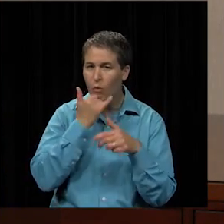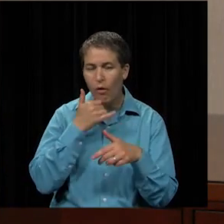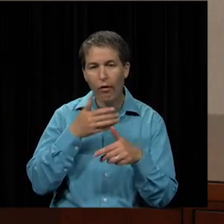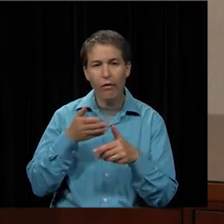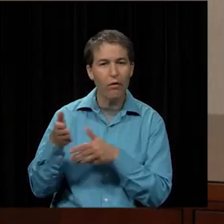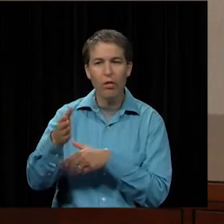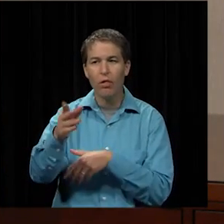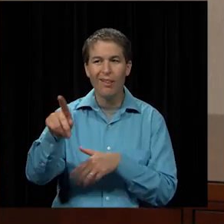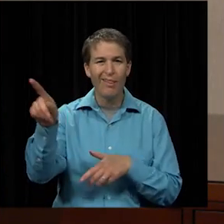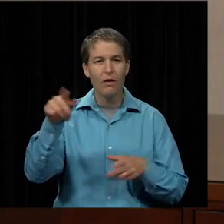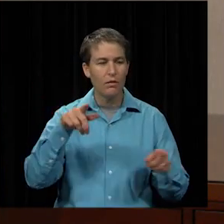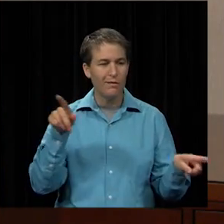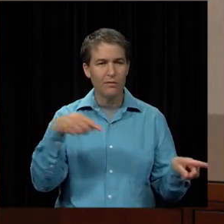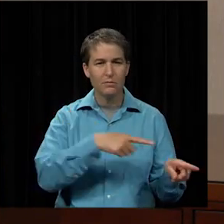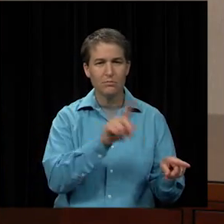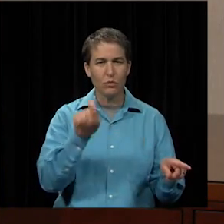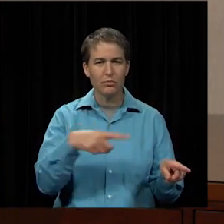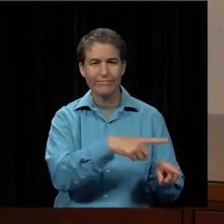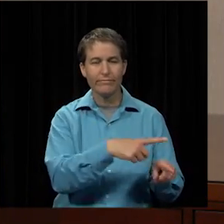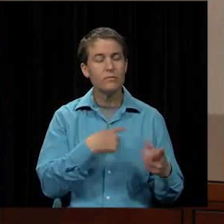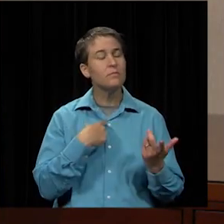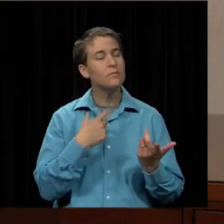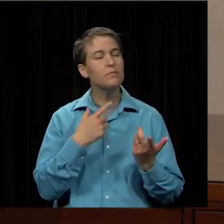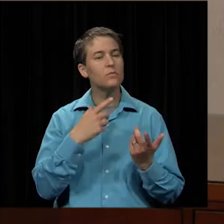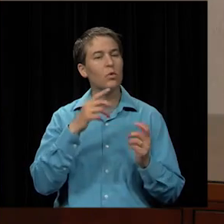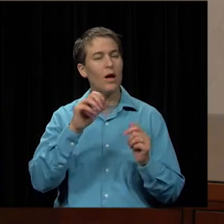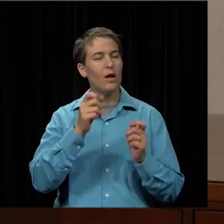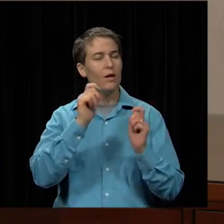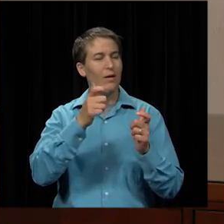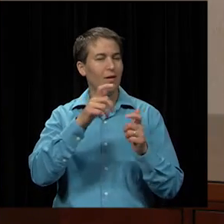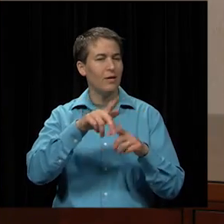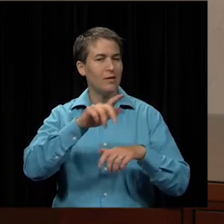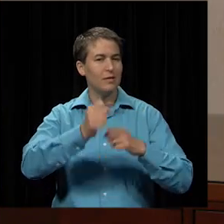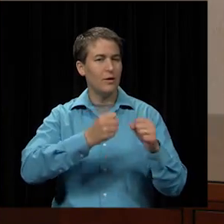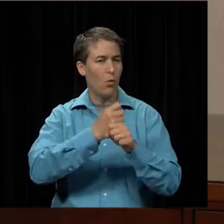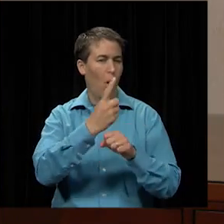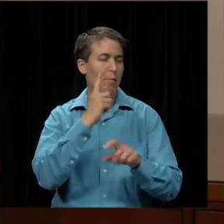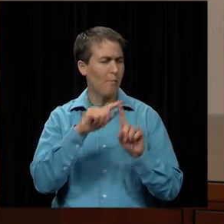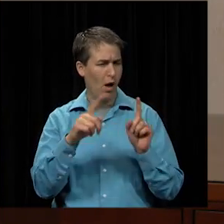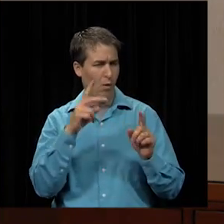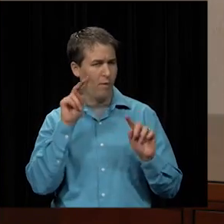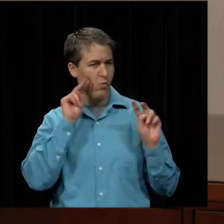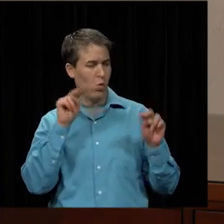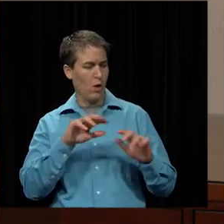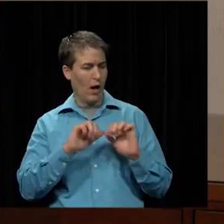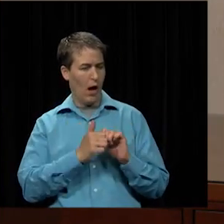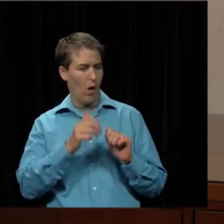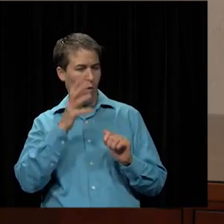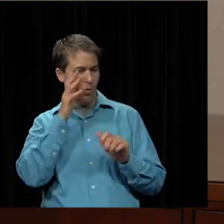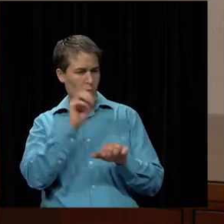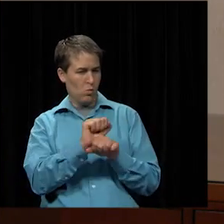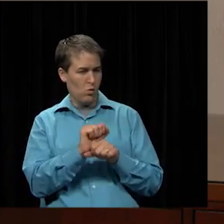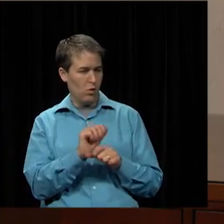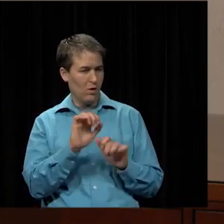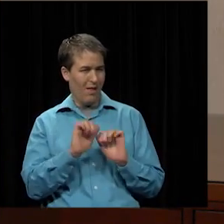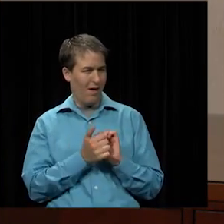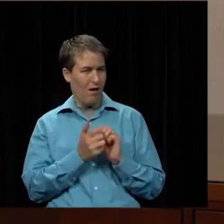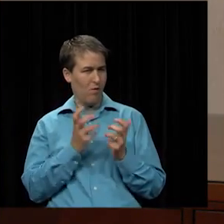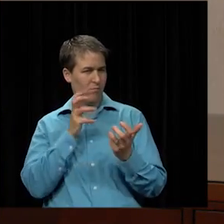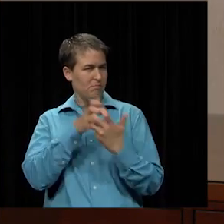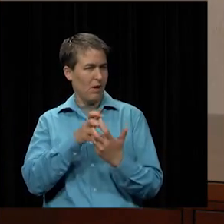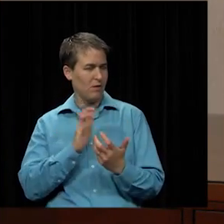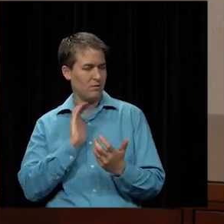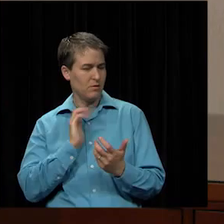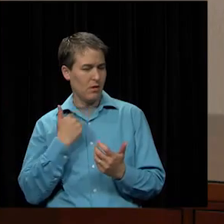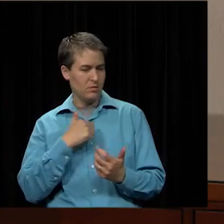in in immediately in year one but we really have to look at how that card would work and how we would create the system around it in our district so we can add it